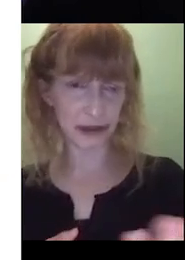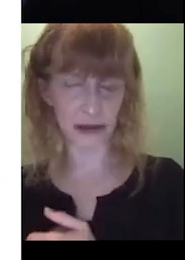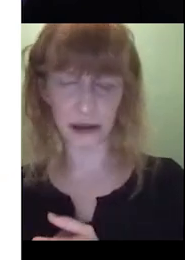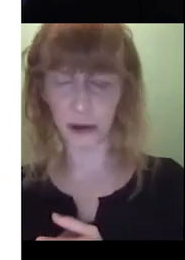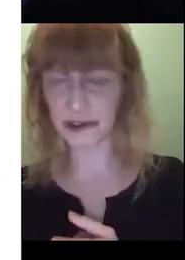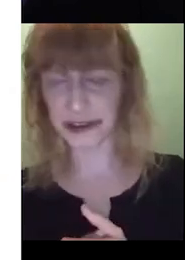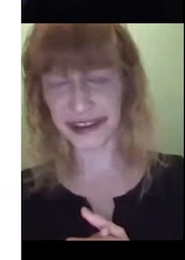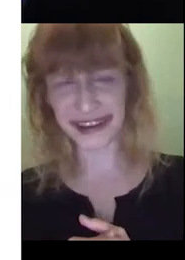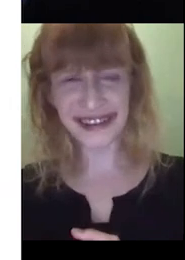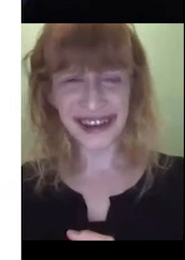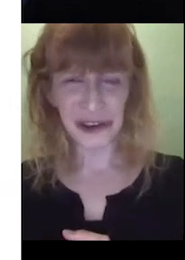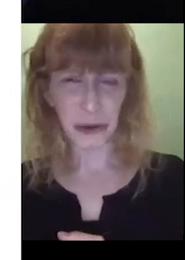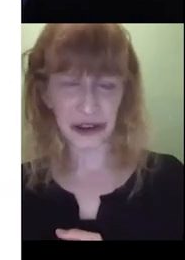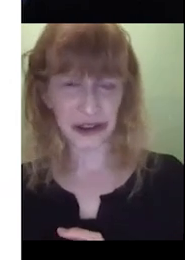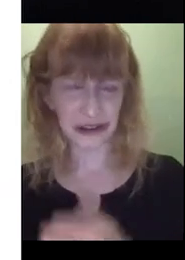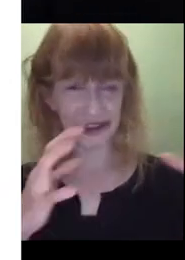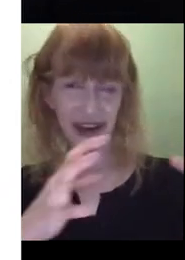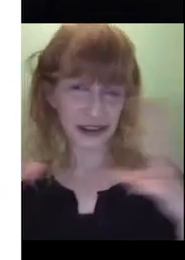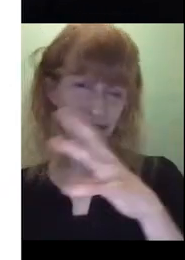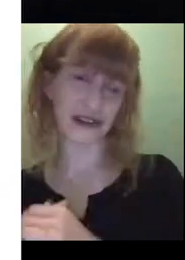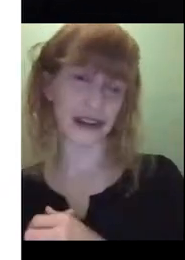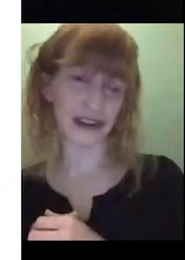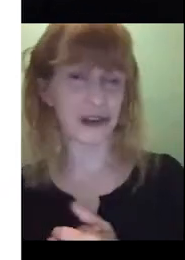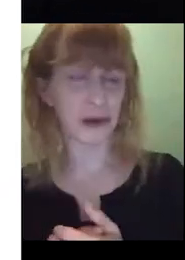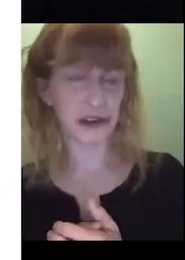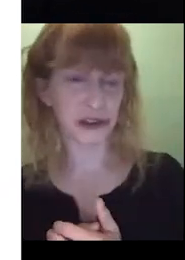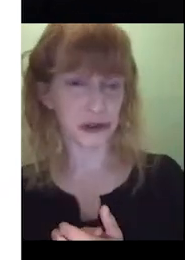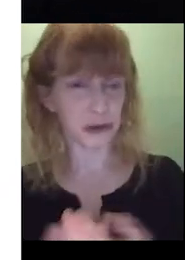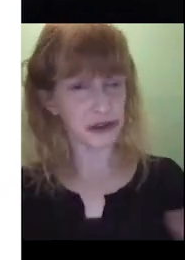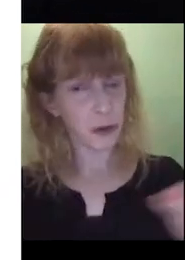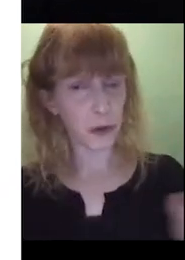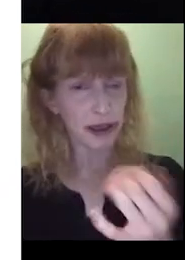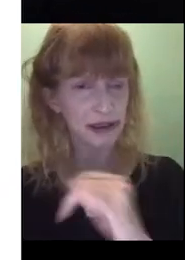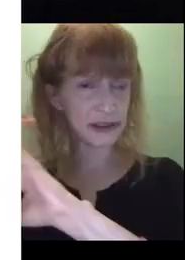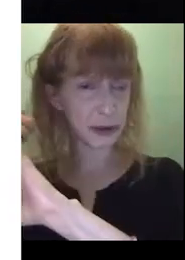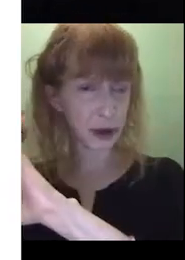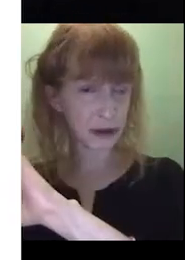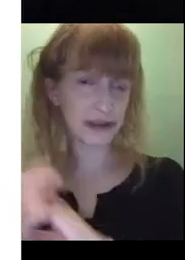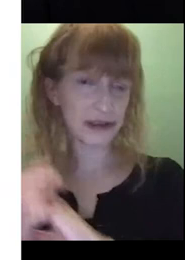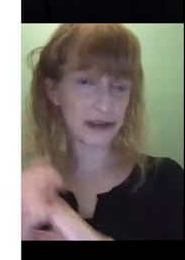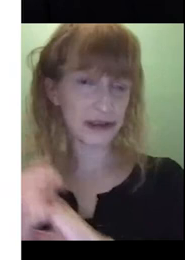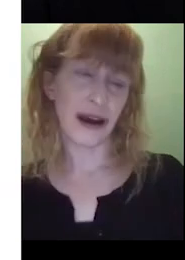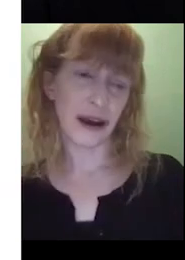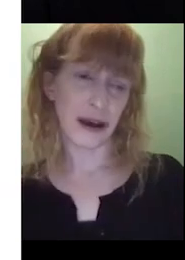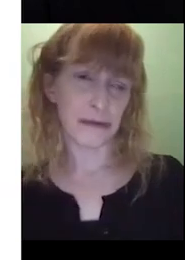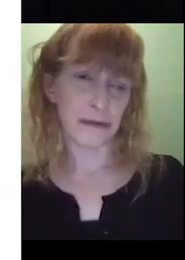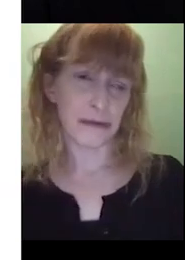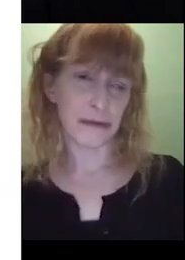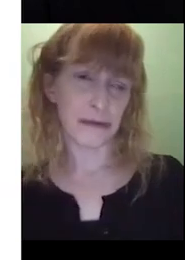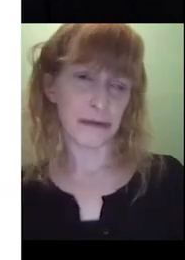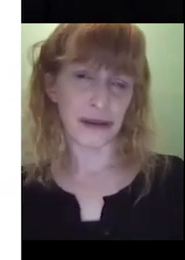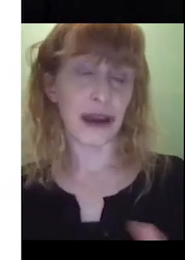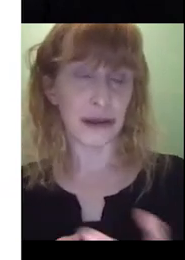because it's a question here. So we might sort of state the, the lead into the question, which was where's spot. Um,